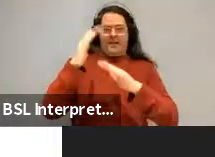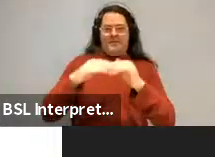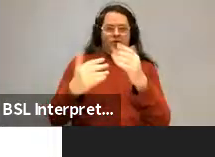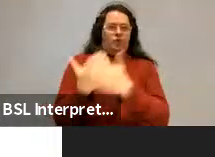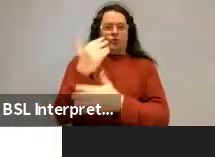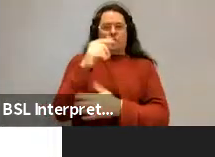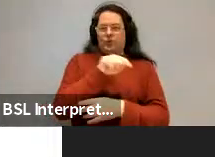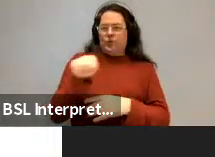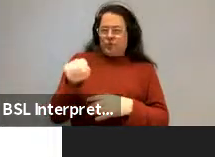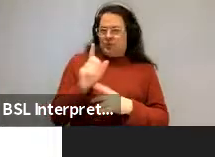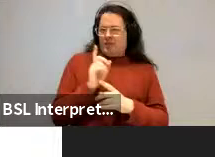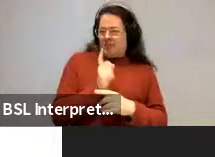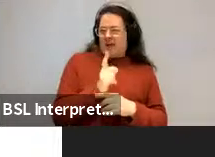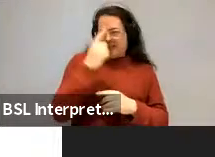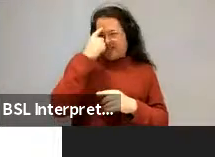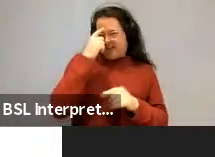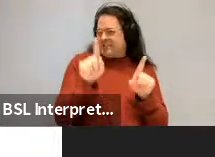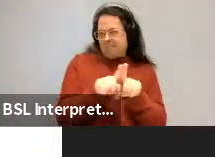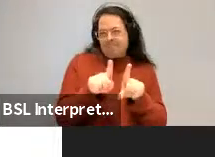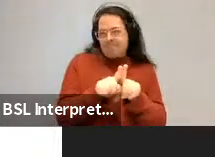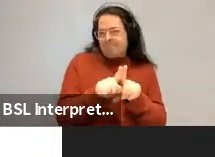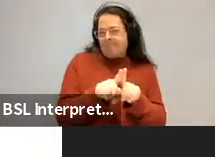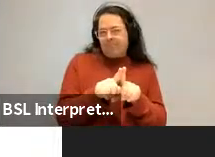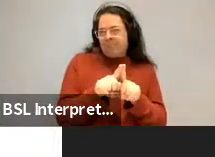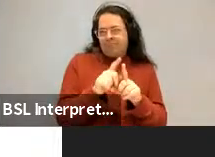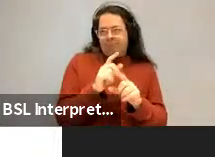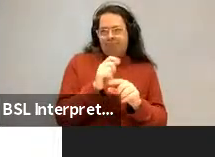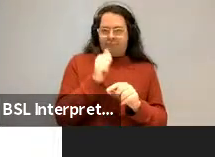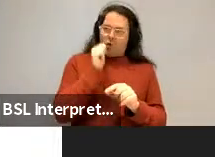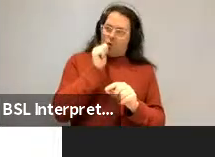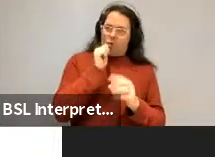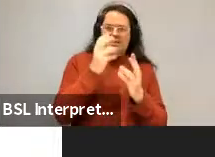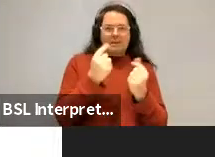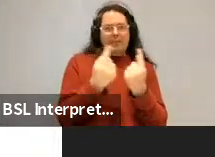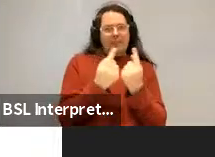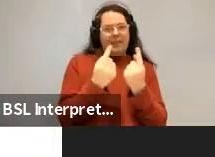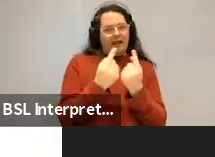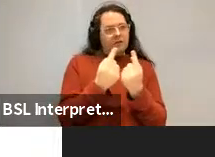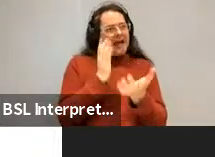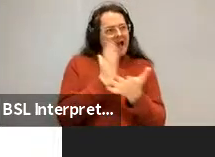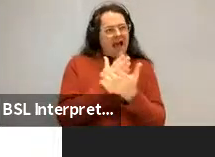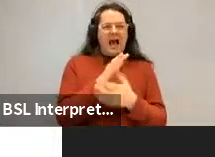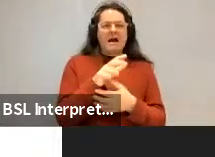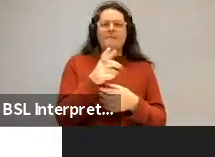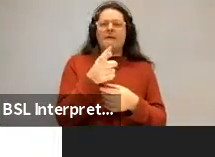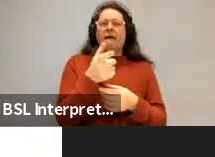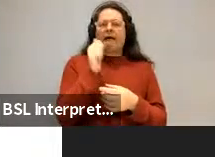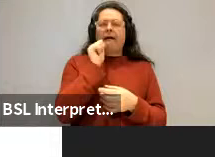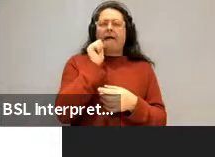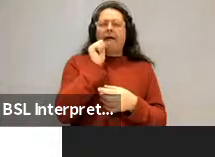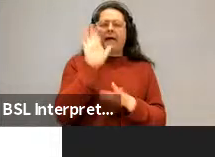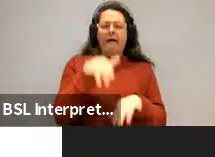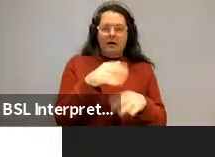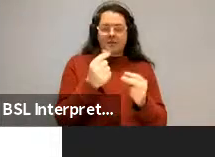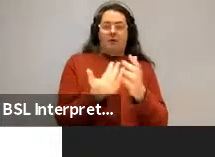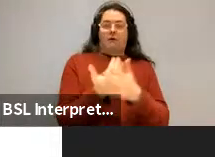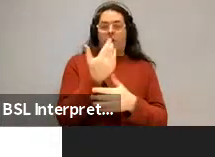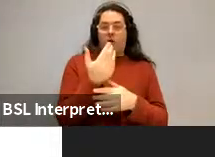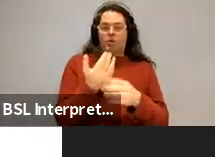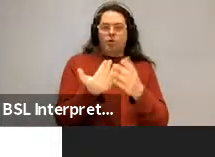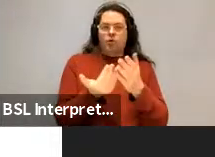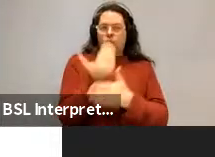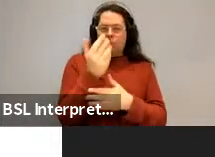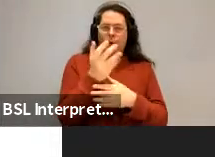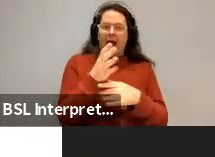And so I'm going to assume that's continuous. It's also, we know, you know, some things are more certainly background, some things are more certainly new, and there's some continuum in between